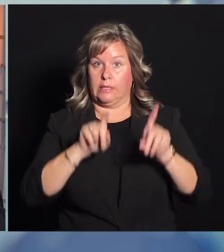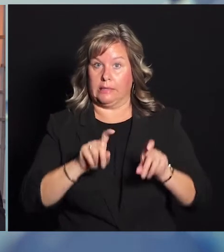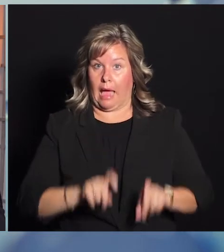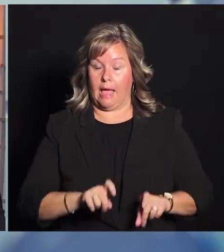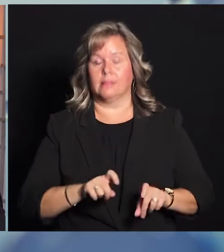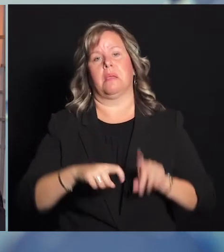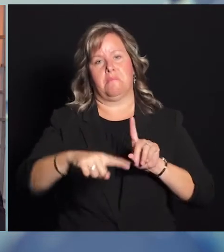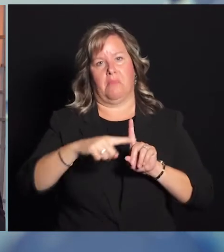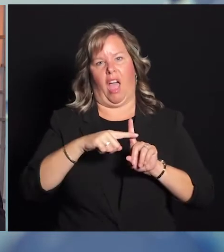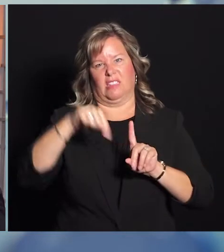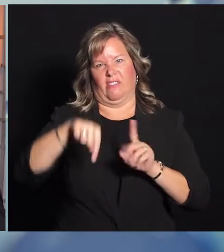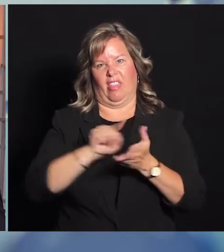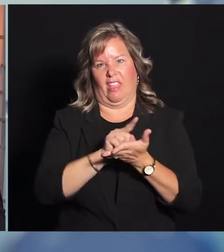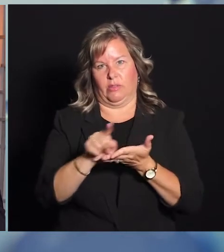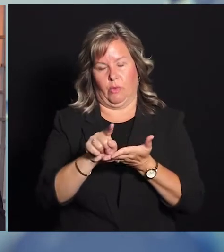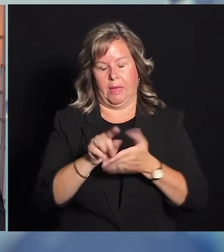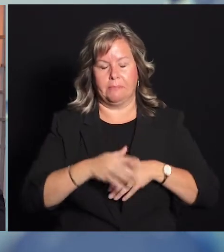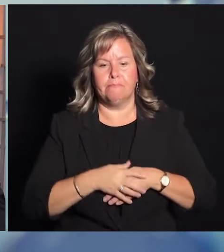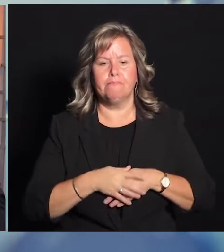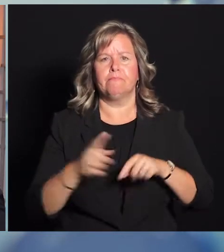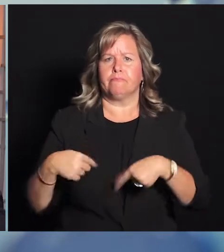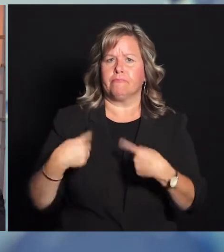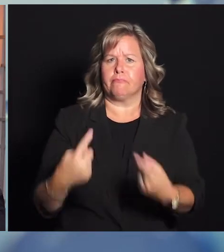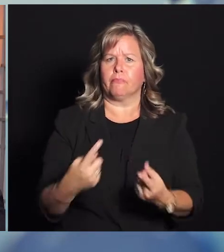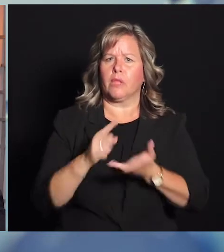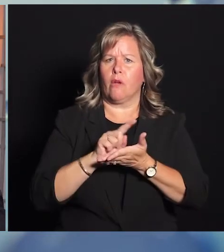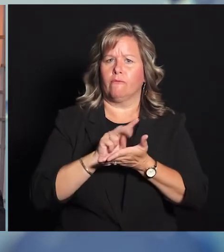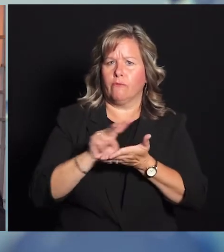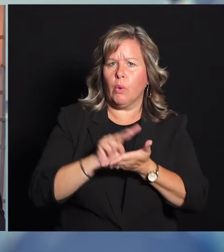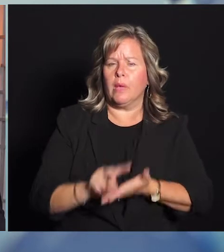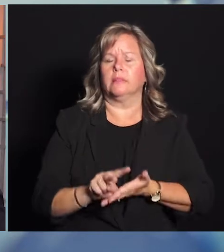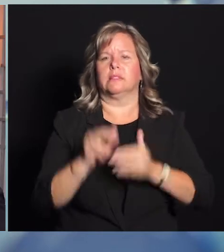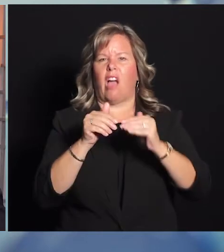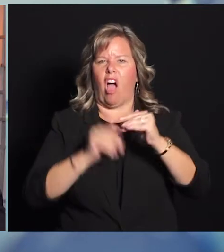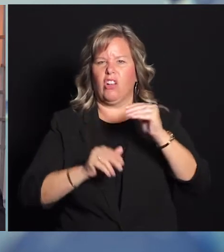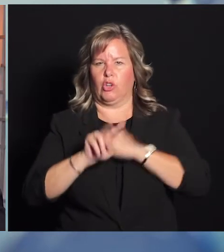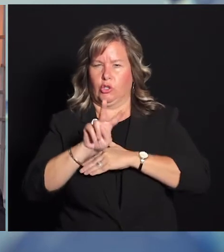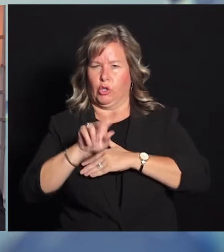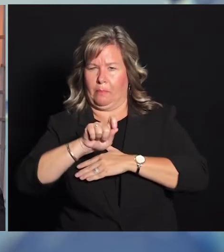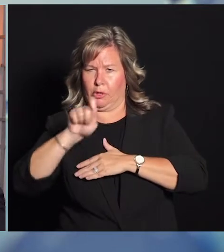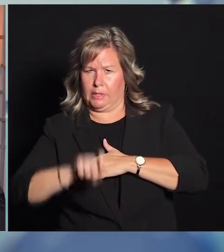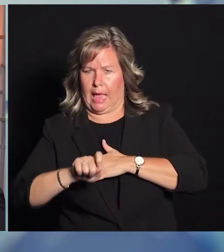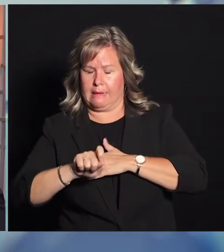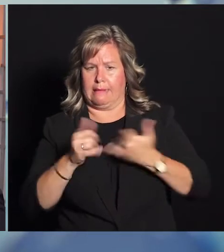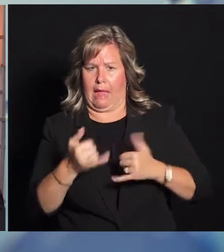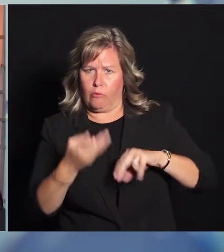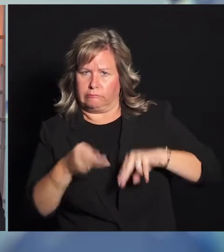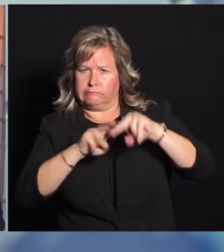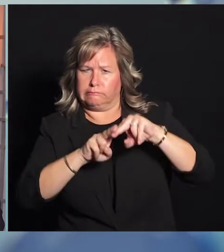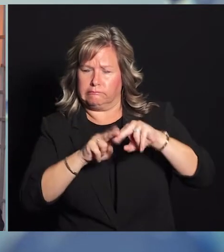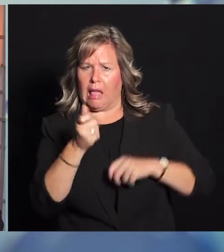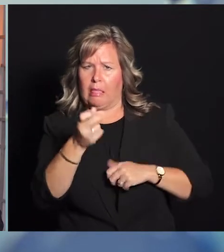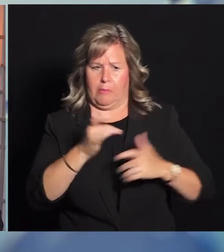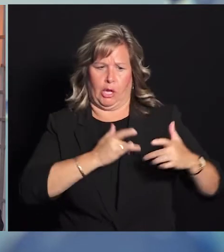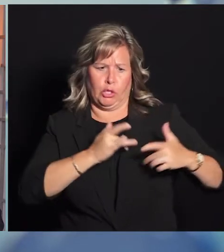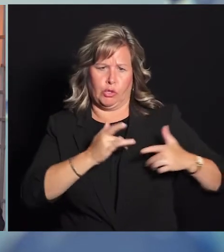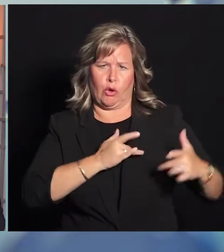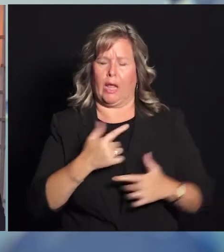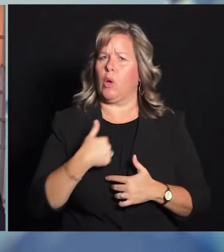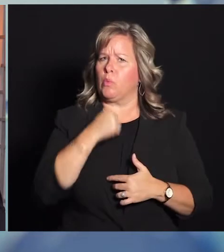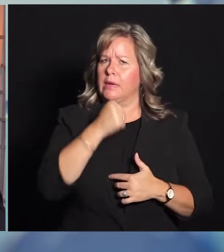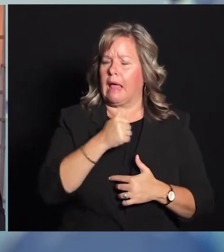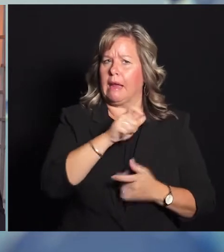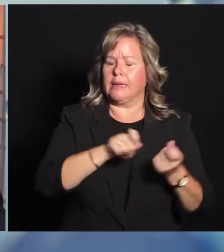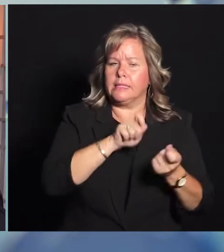tests come back positive over this past week. The last few weeks have been just under 2 percent. So that's a little concerning for us.